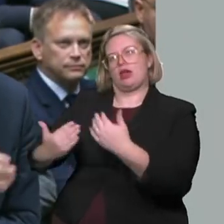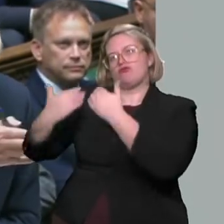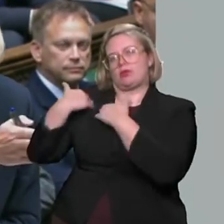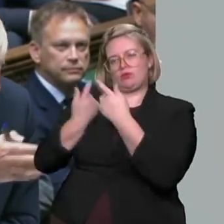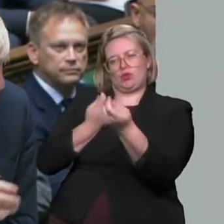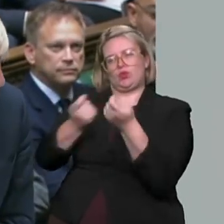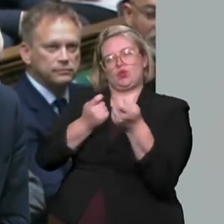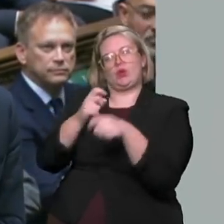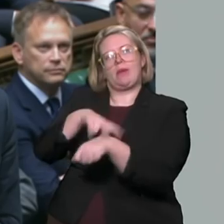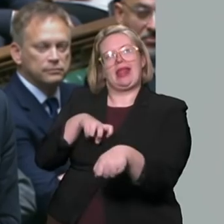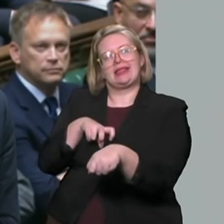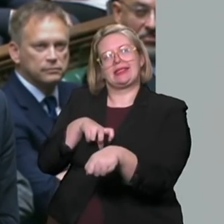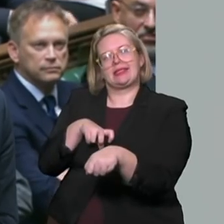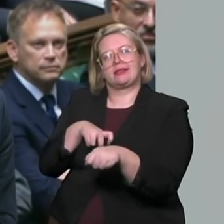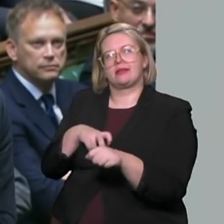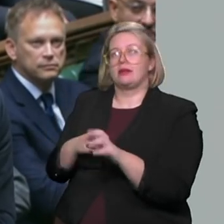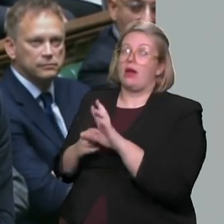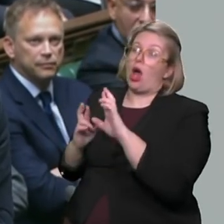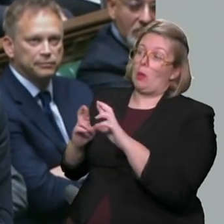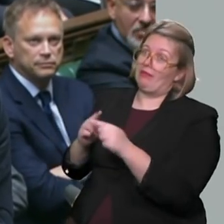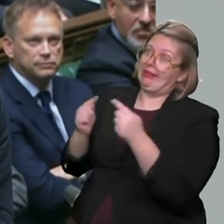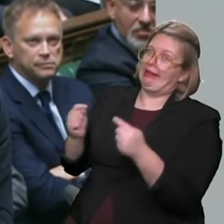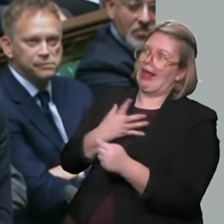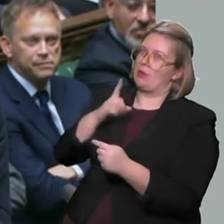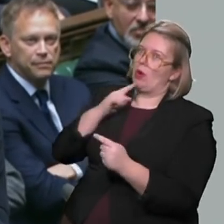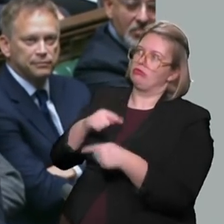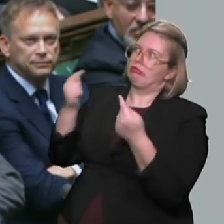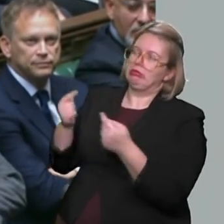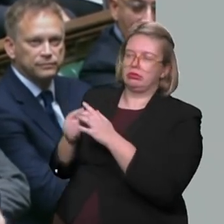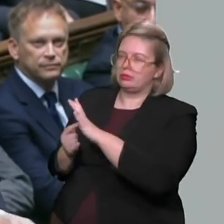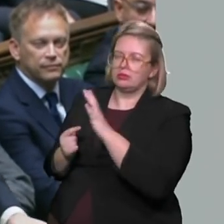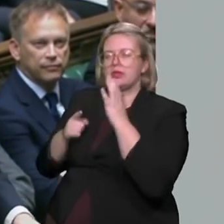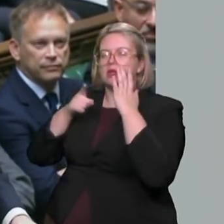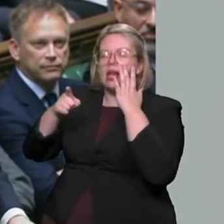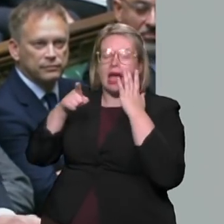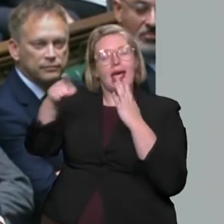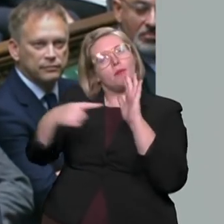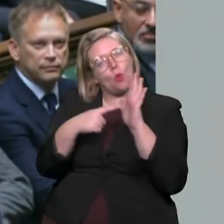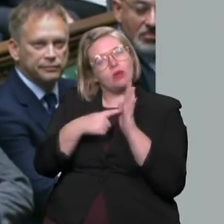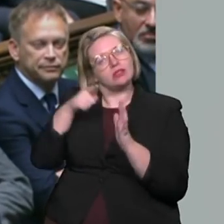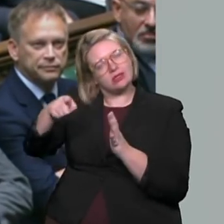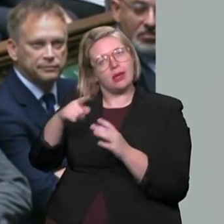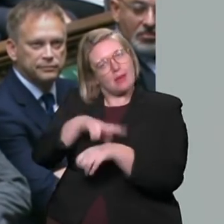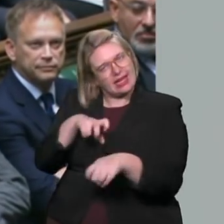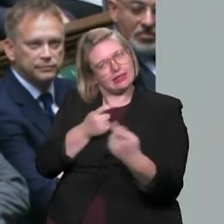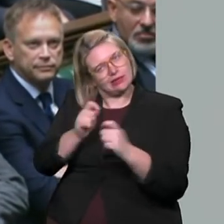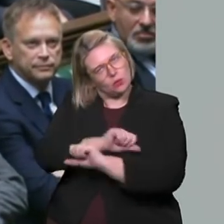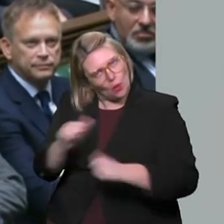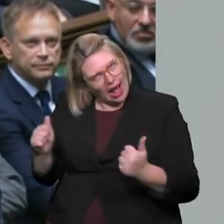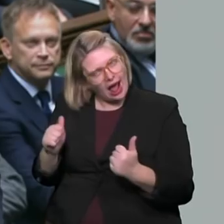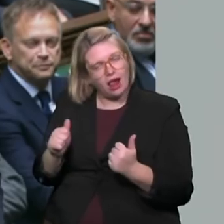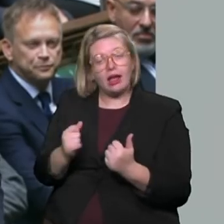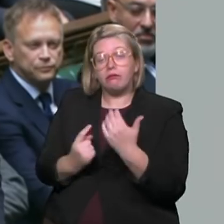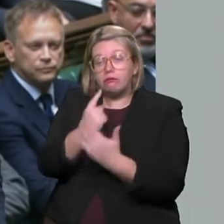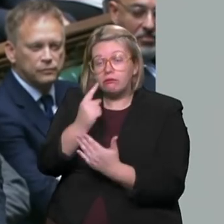swiftly and decisively to address